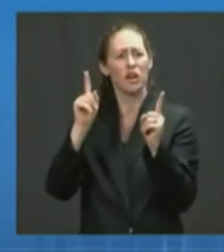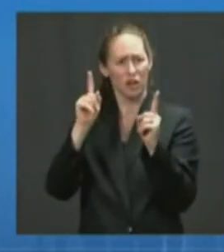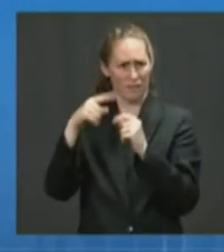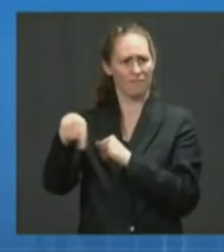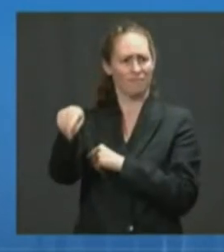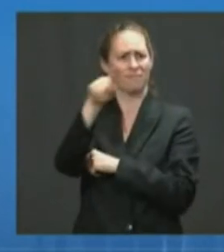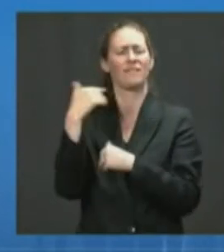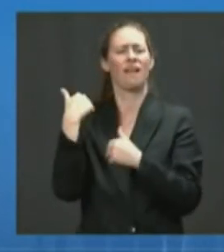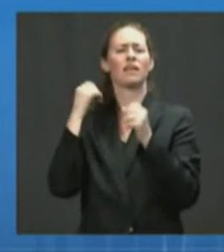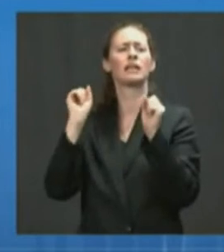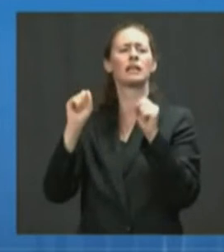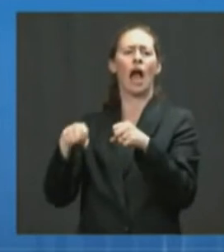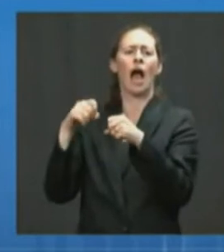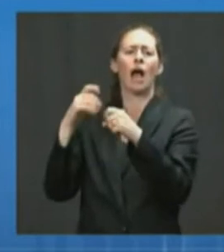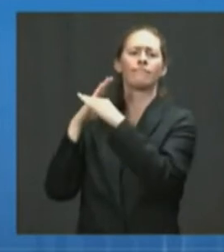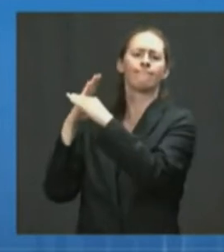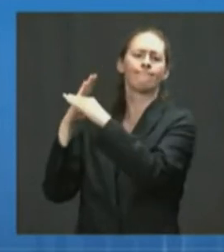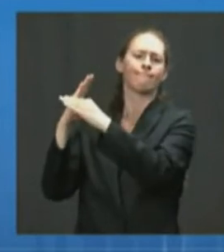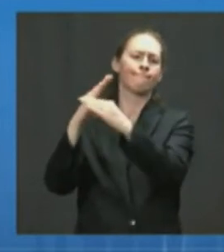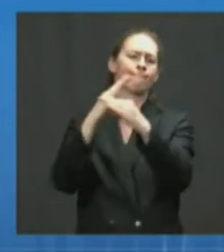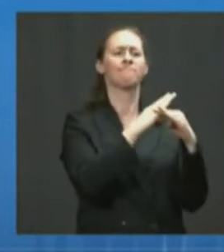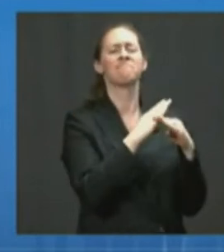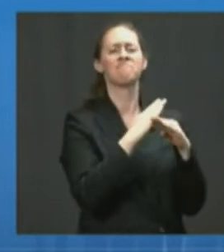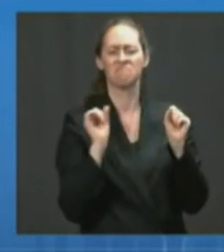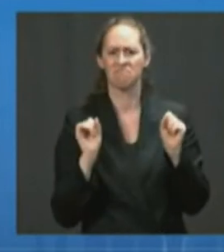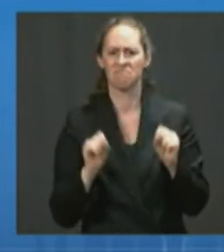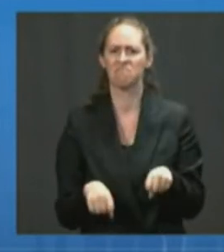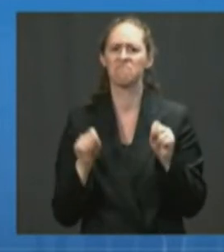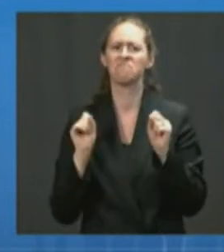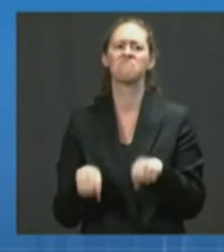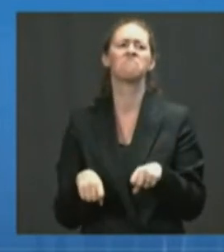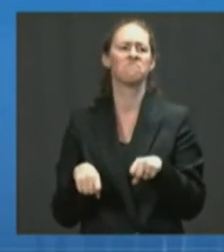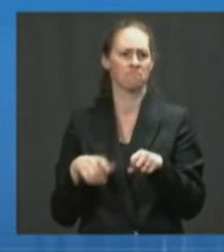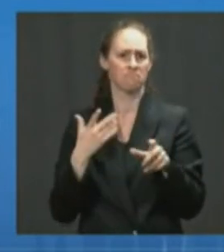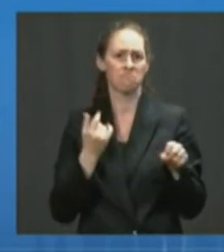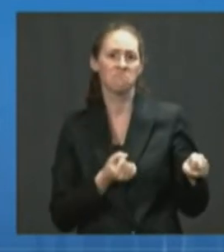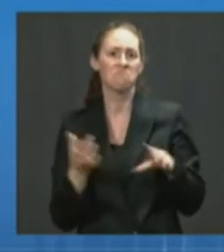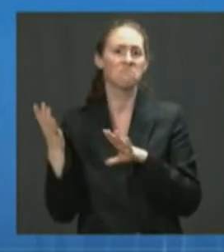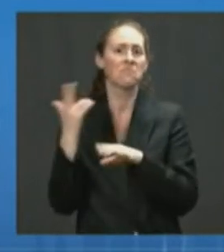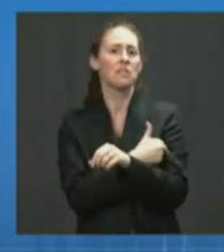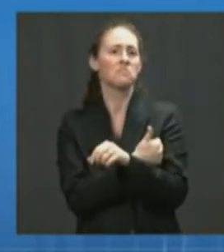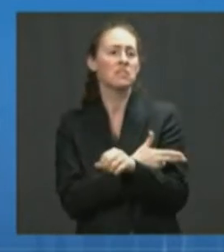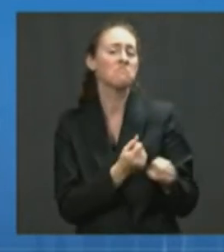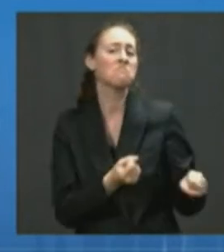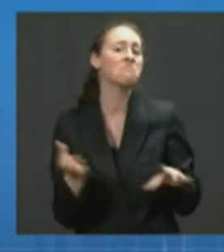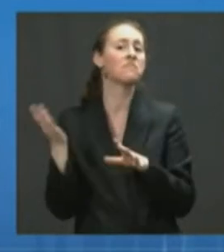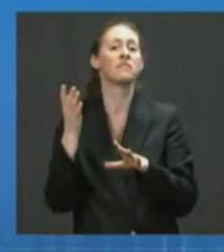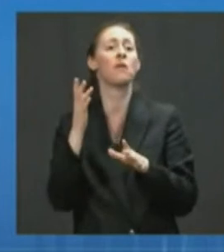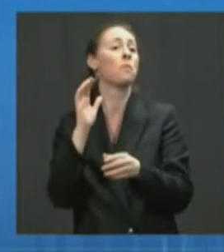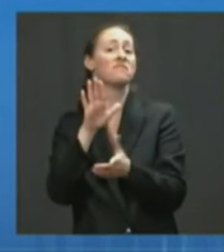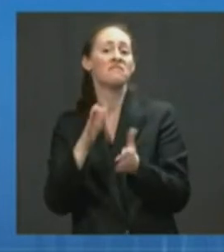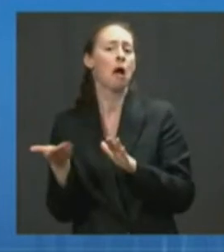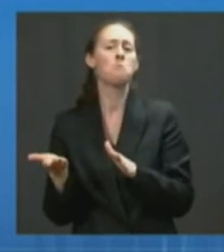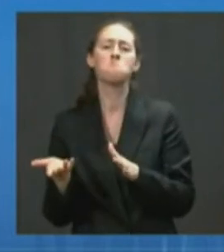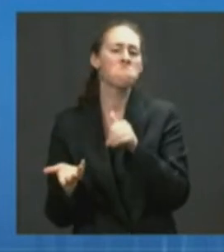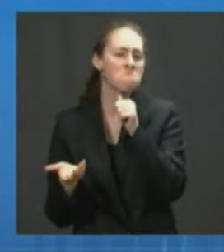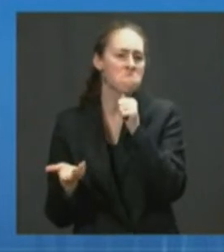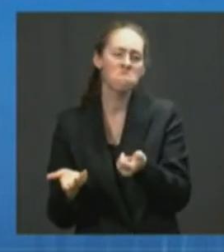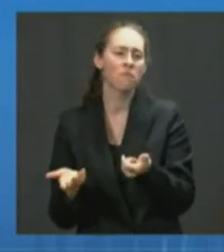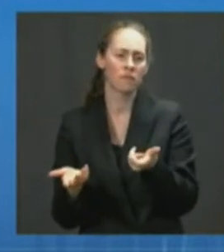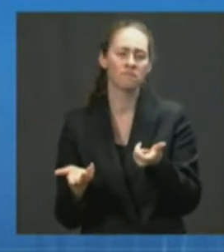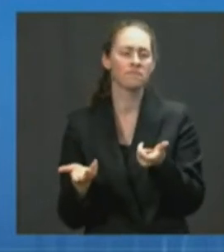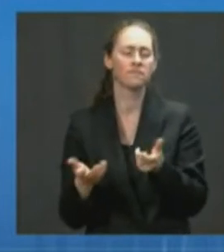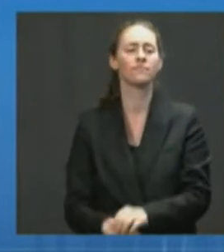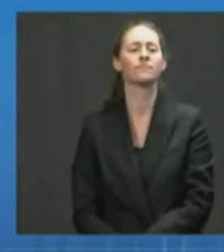protection against severe illness, hospitalization and death. While we will see some cases among